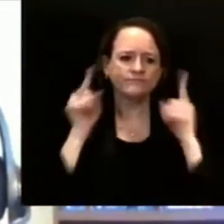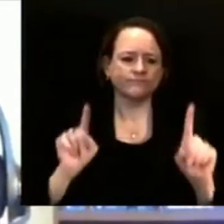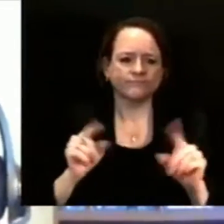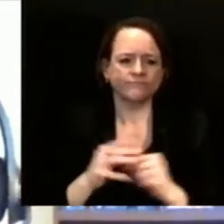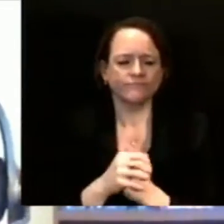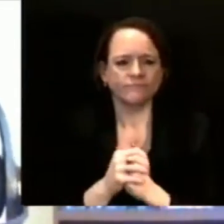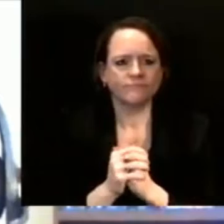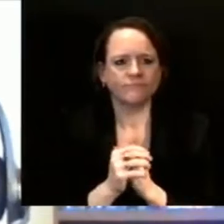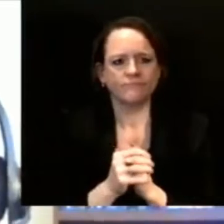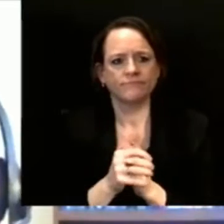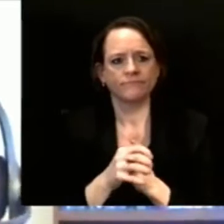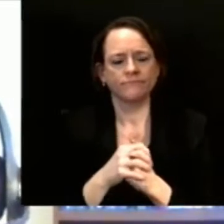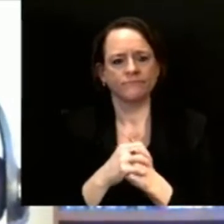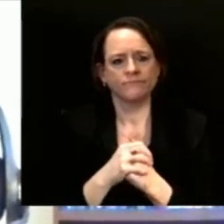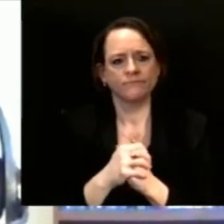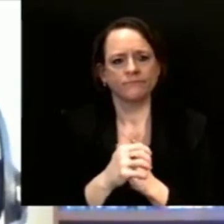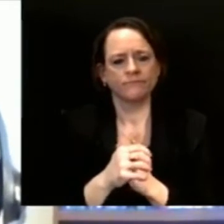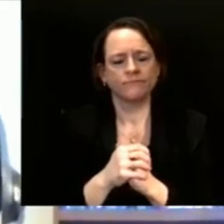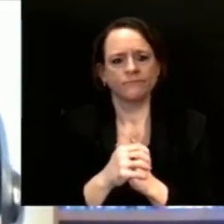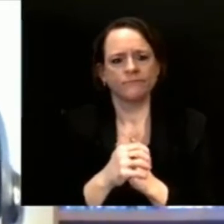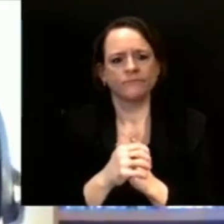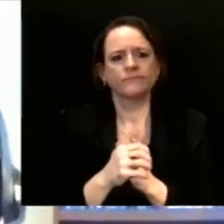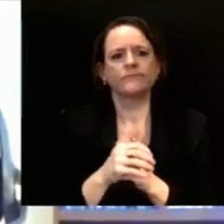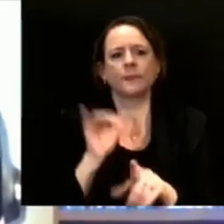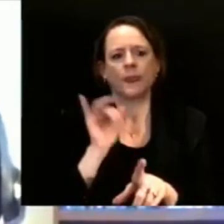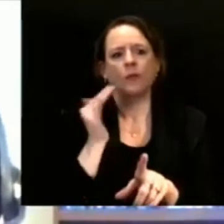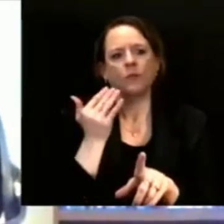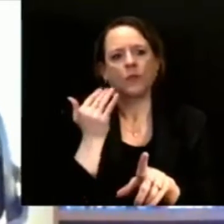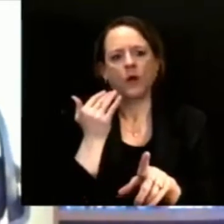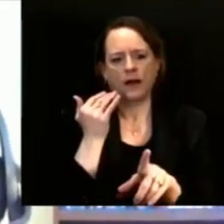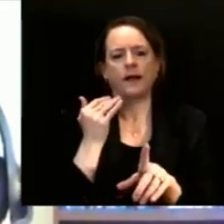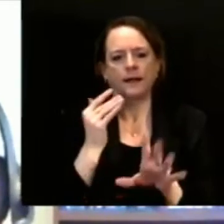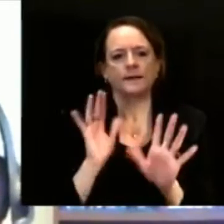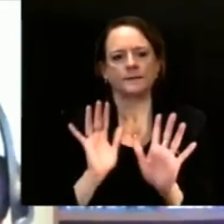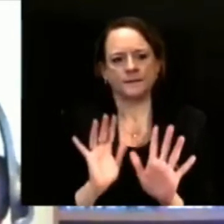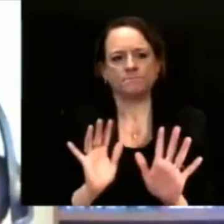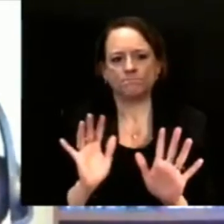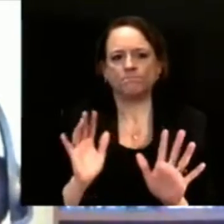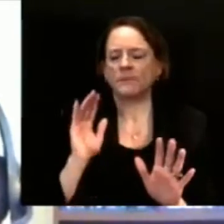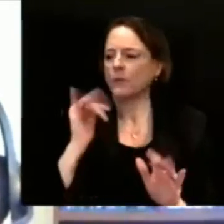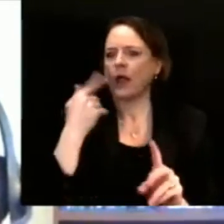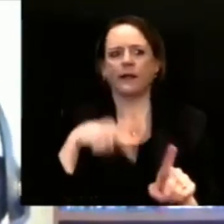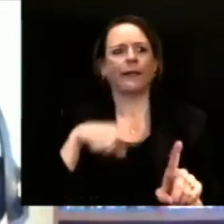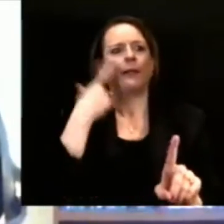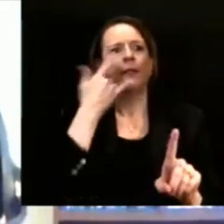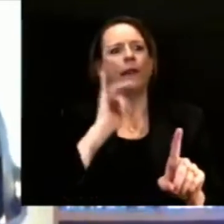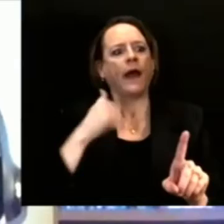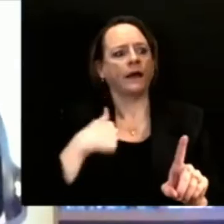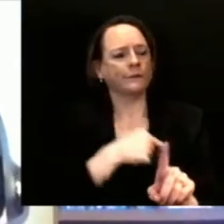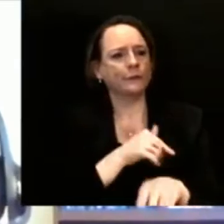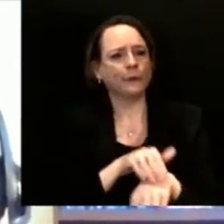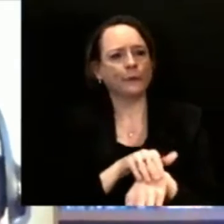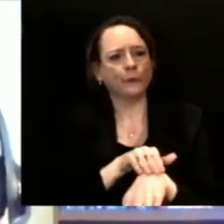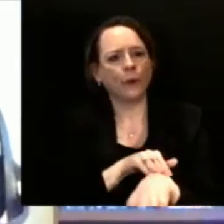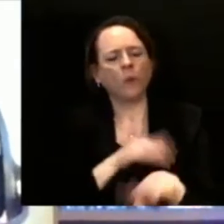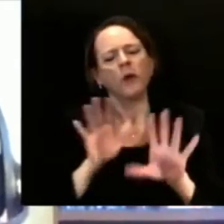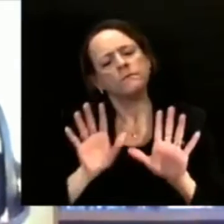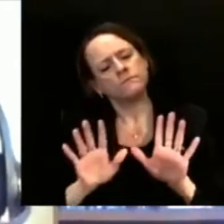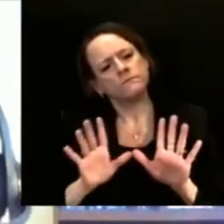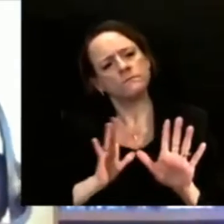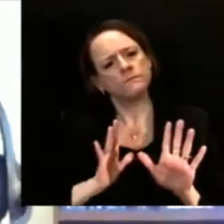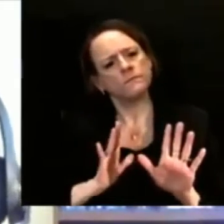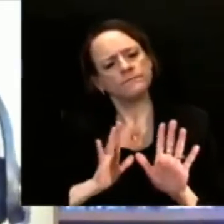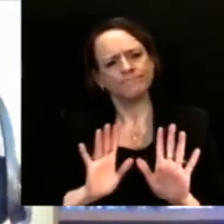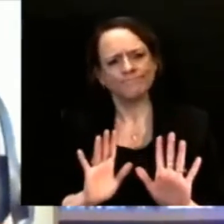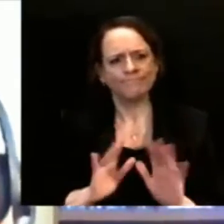bit of a difference in the pacing of vaccine. So those are two reasons. But we are moving